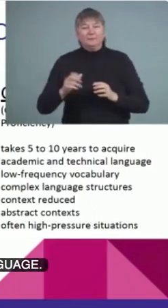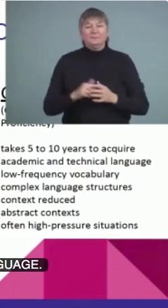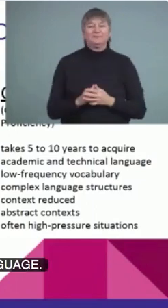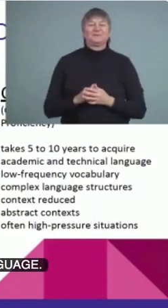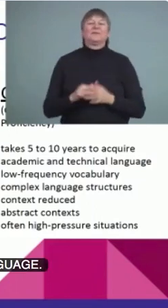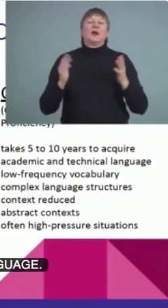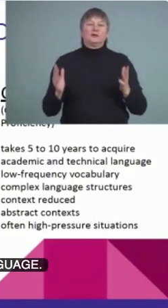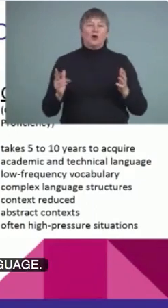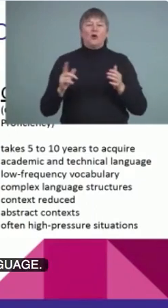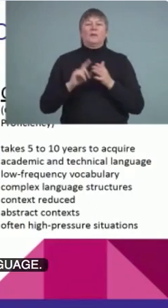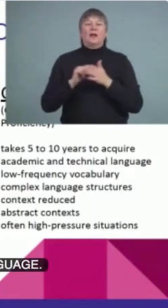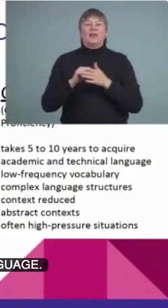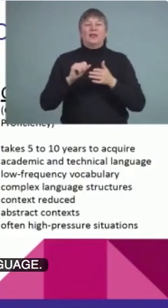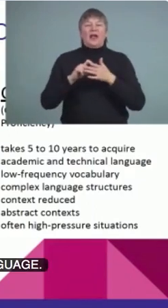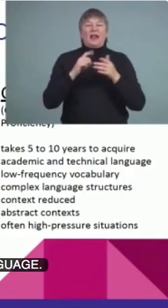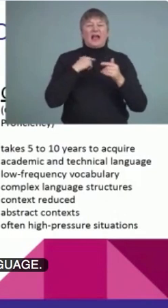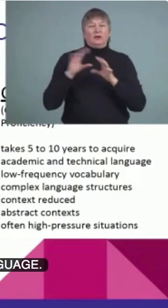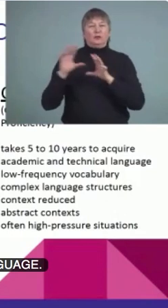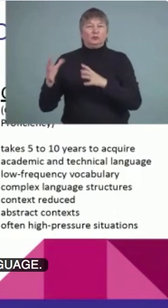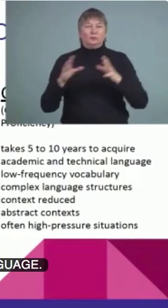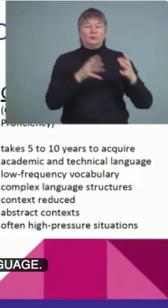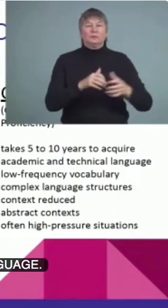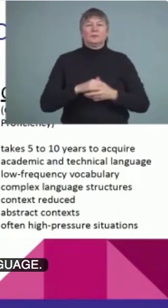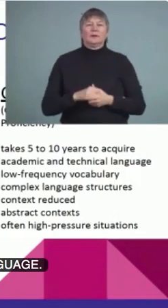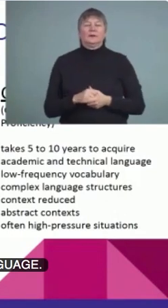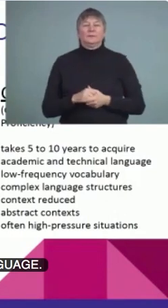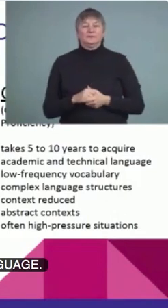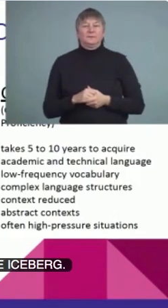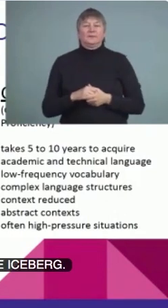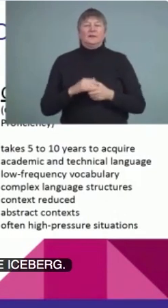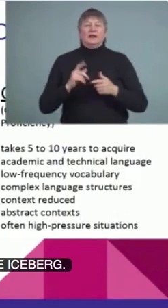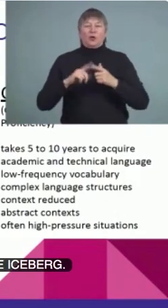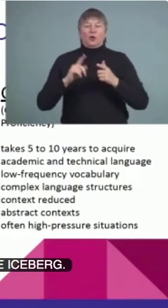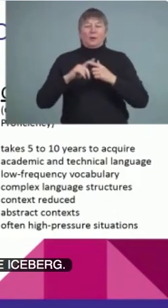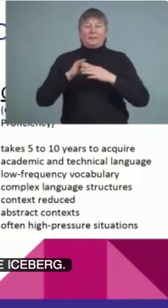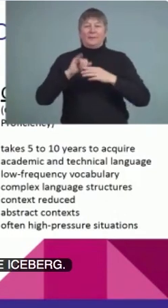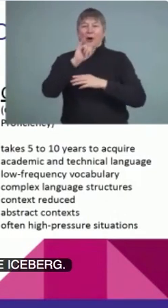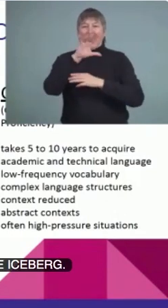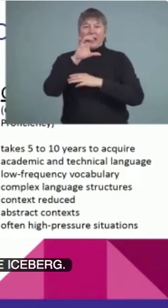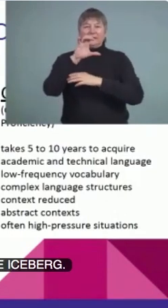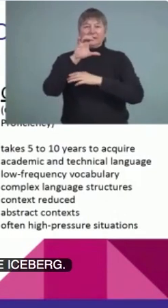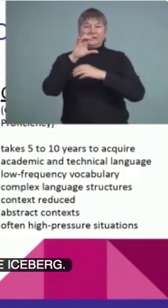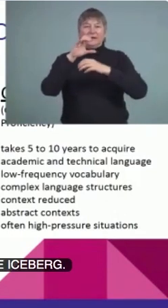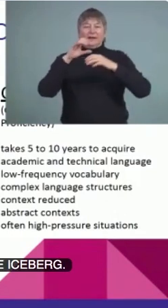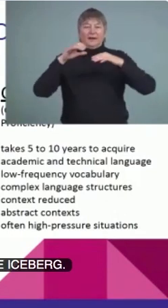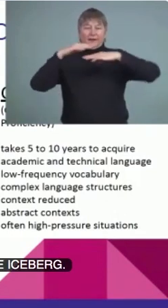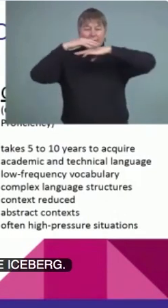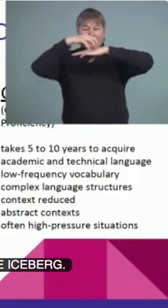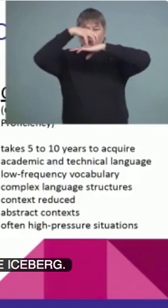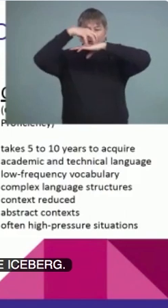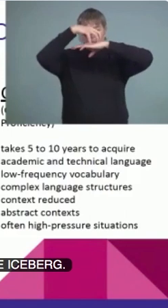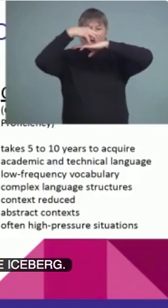the tip of the iceberg. Those are the words that we use just to communicate socially.